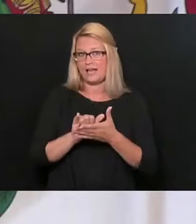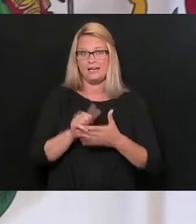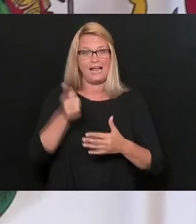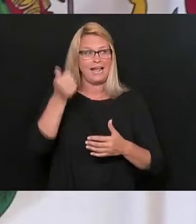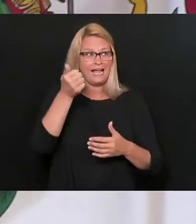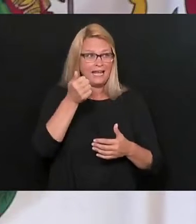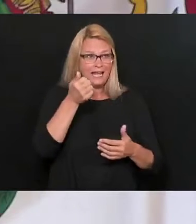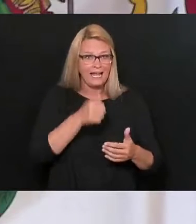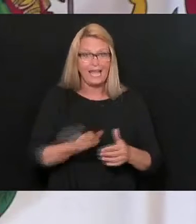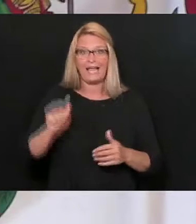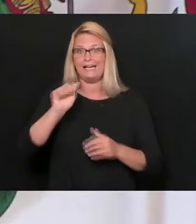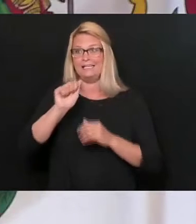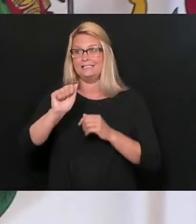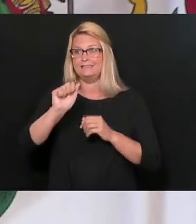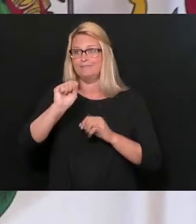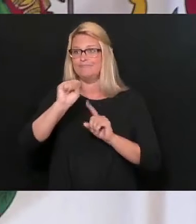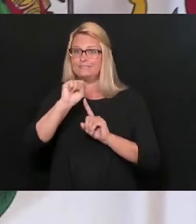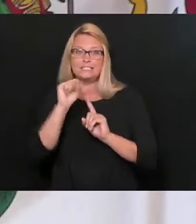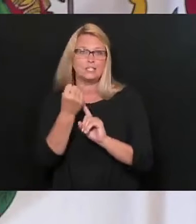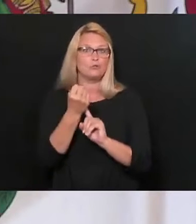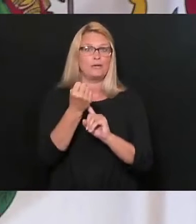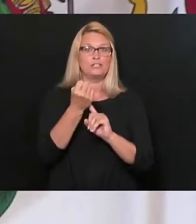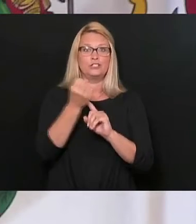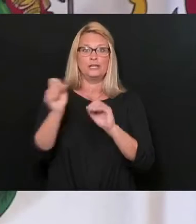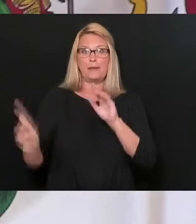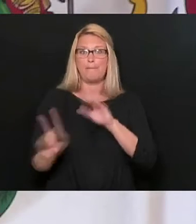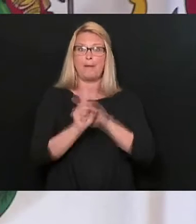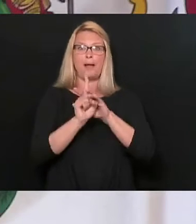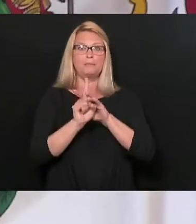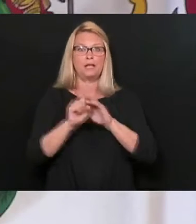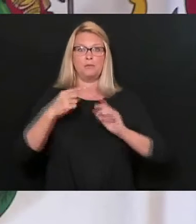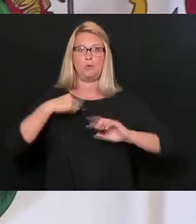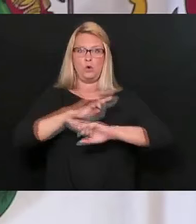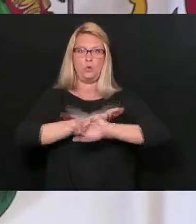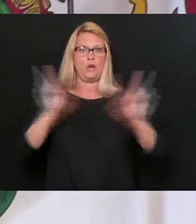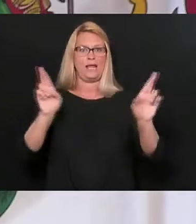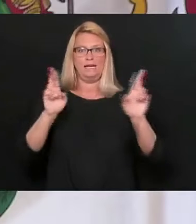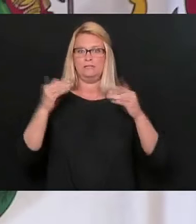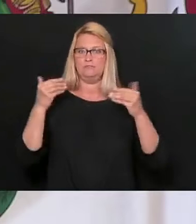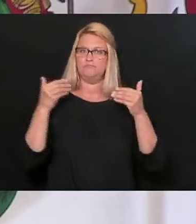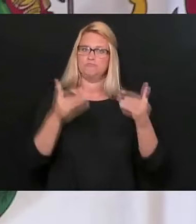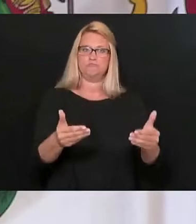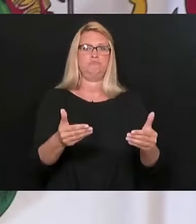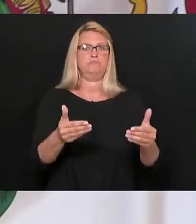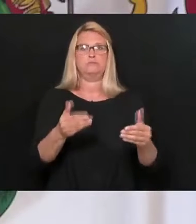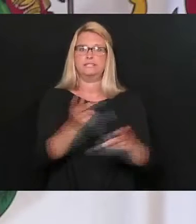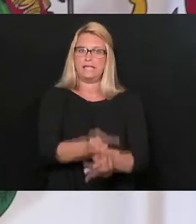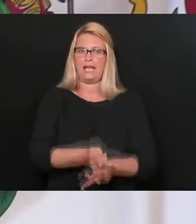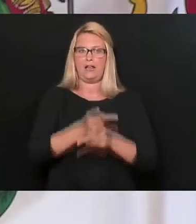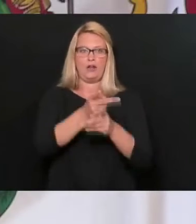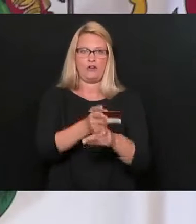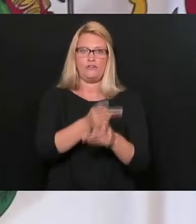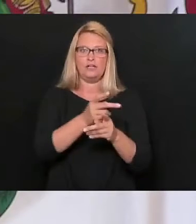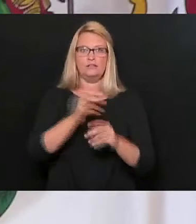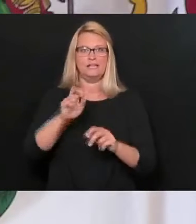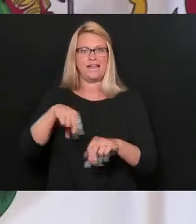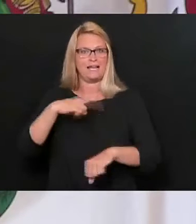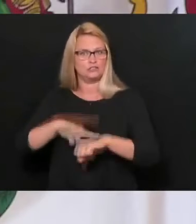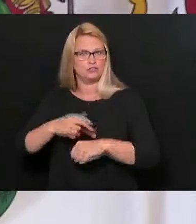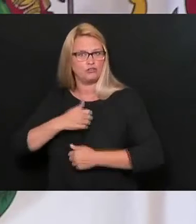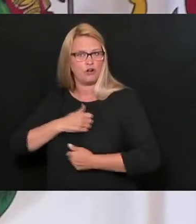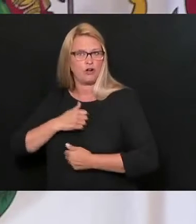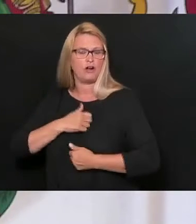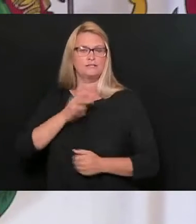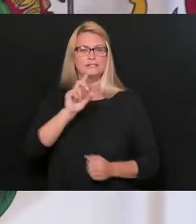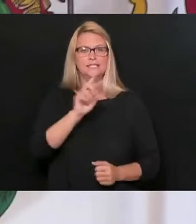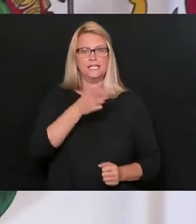we, we, that we would have, you know, we're ready to run to the fire. The guard is right with us and all the DHHR and all